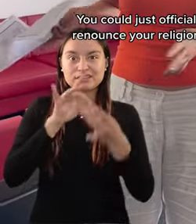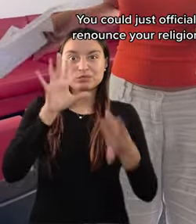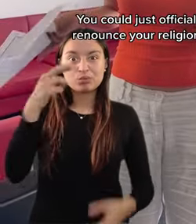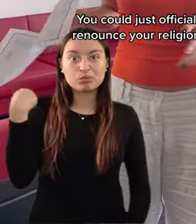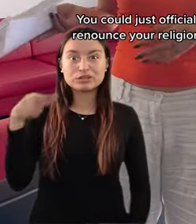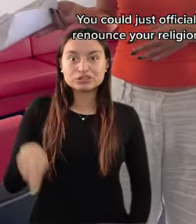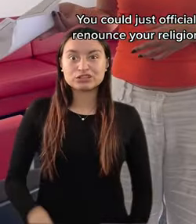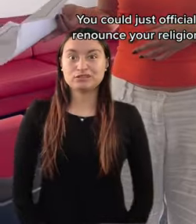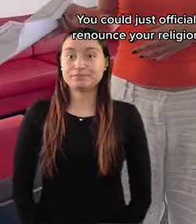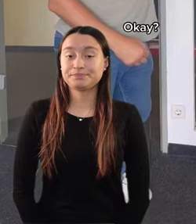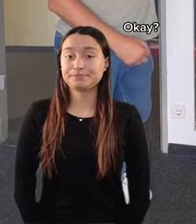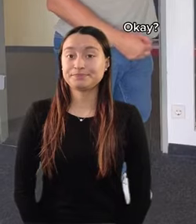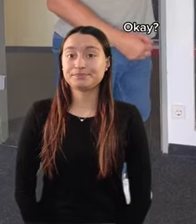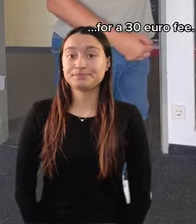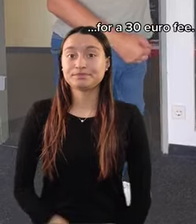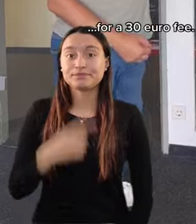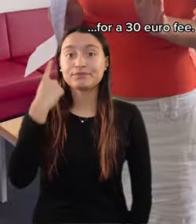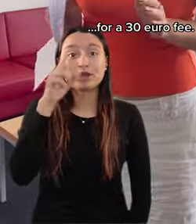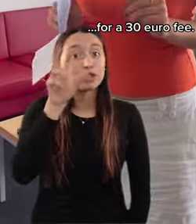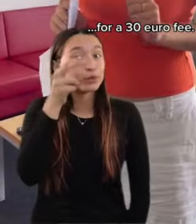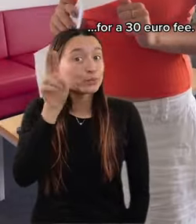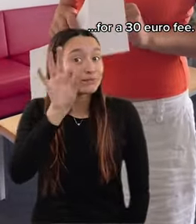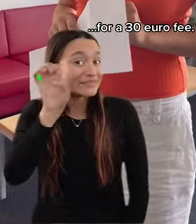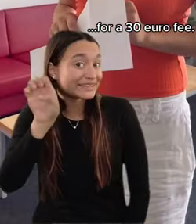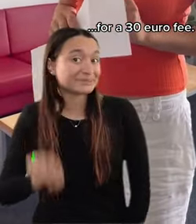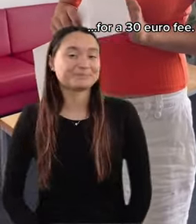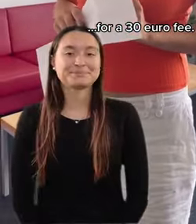officially renounce your religion. Okay. For a 30 euro fee.